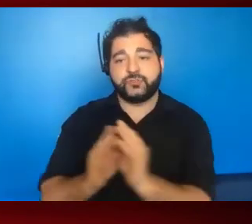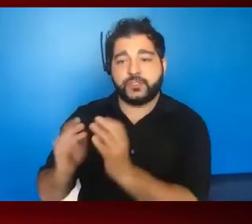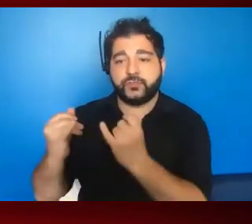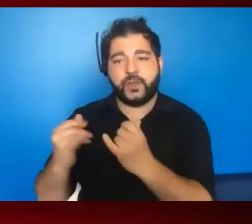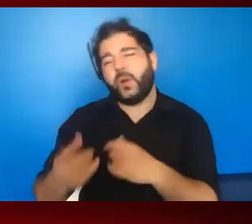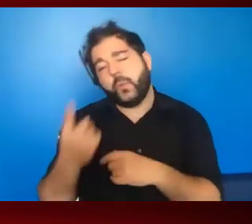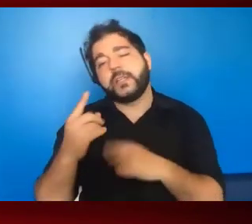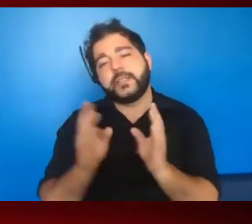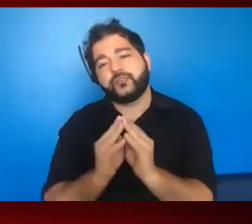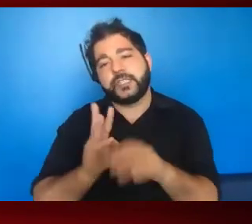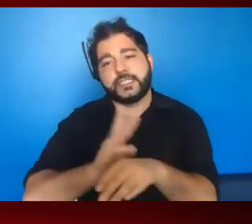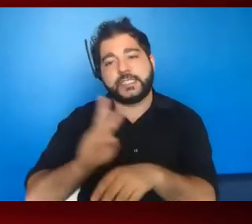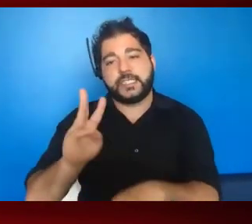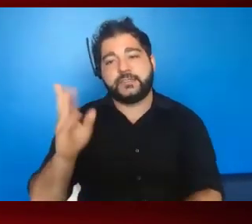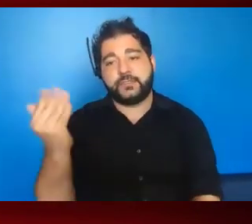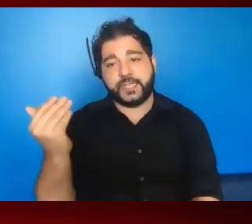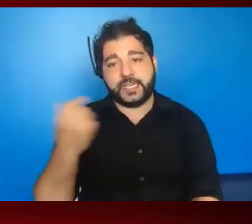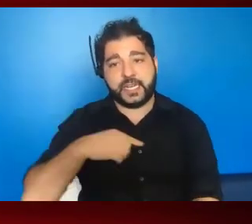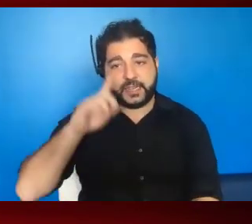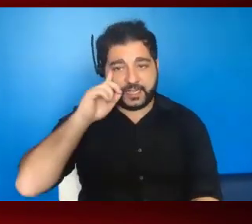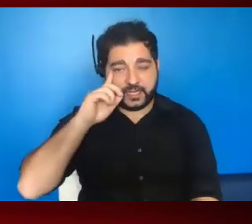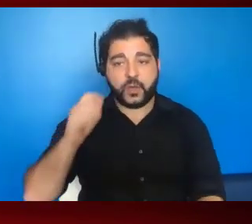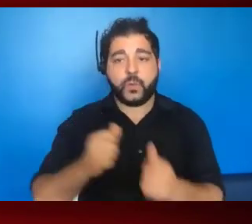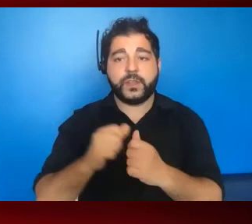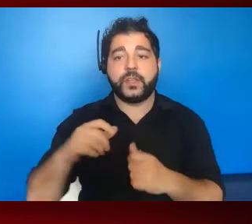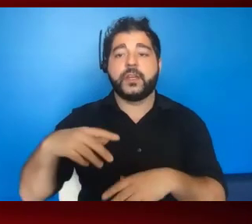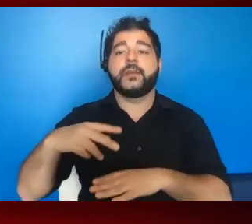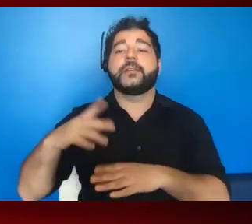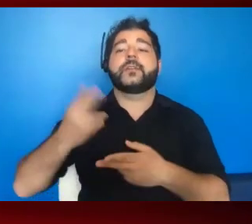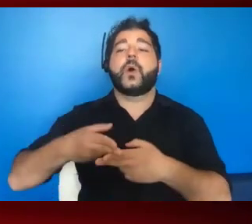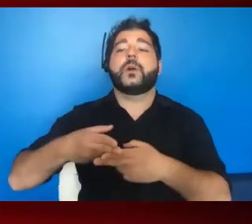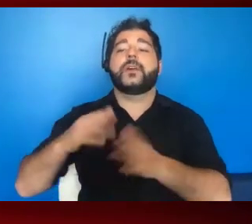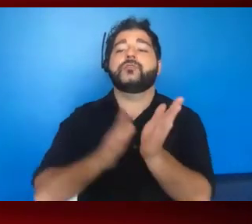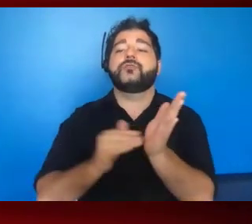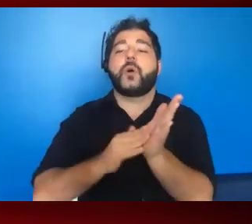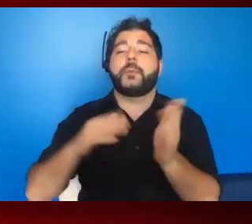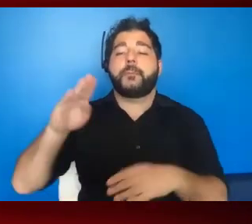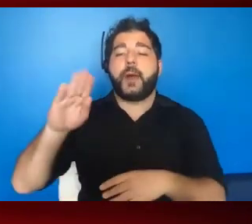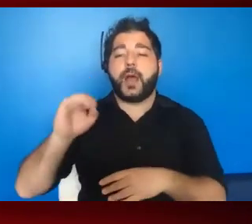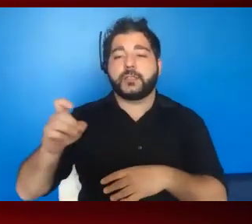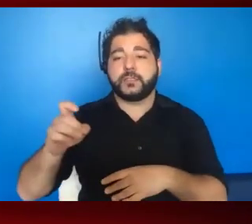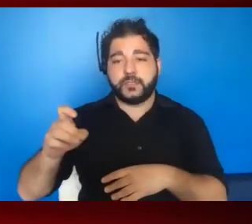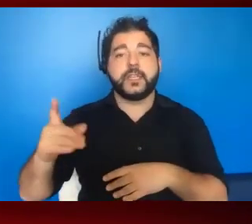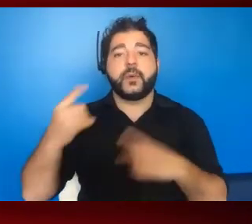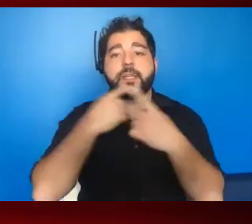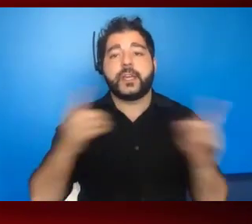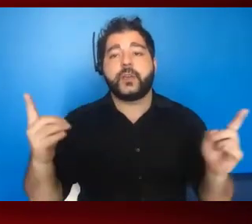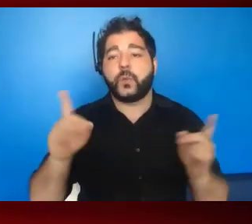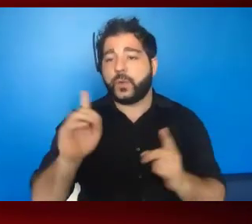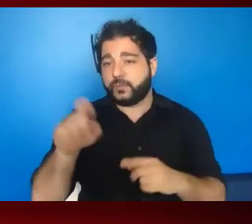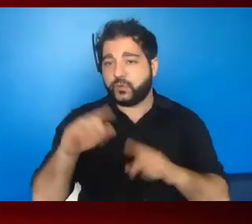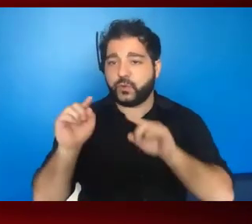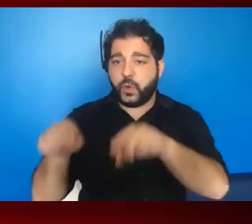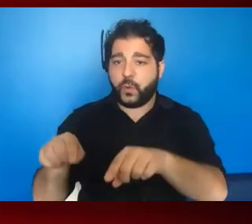session tonight at 615, I believe, with Soapbox. And Soapbox will tell you where you're supposed to